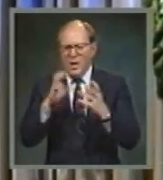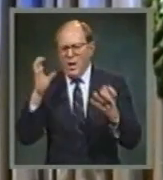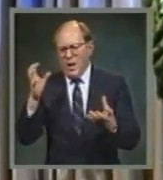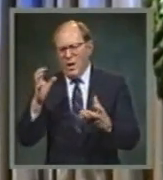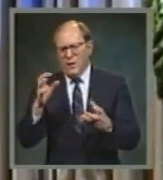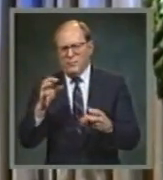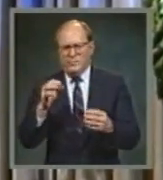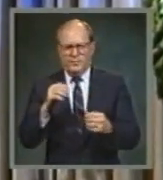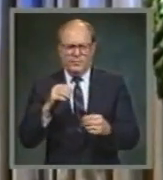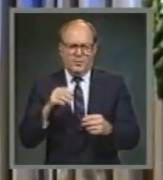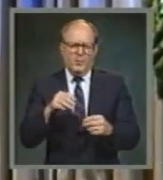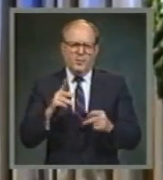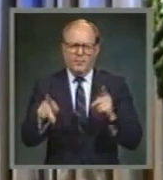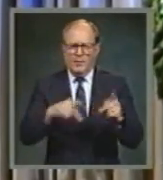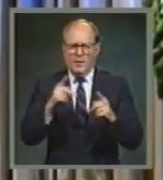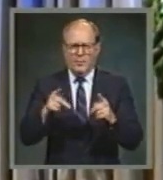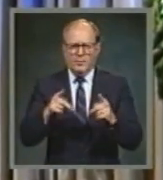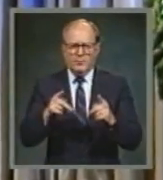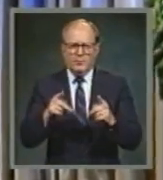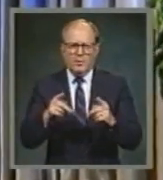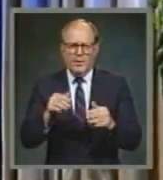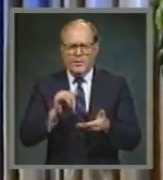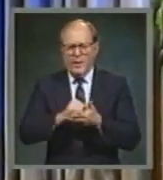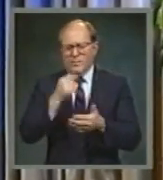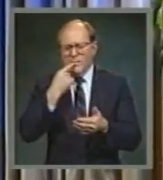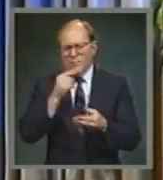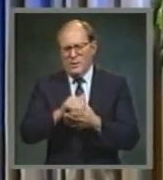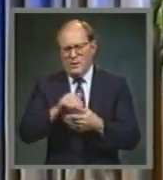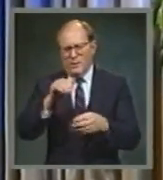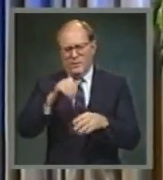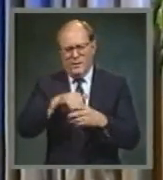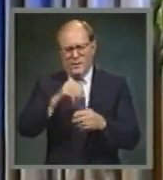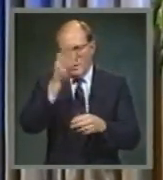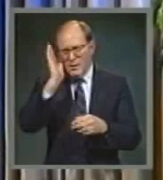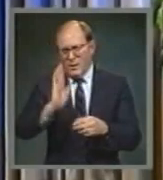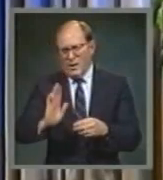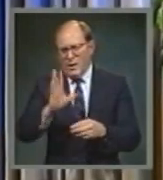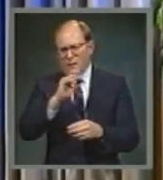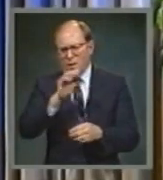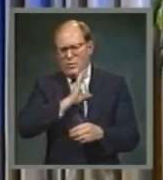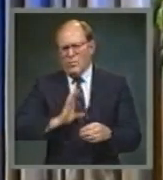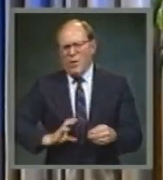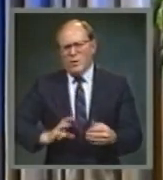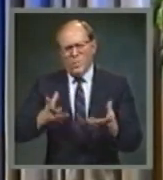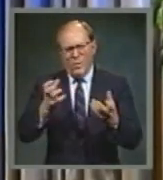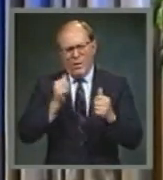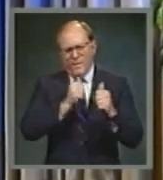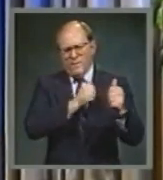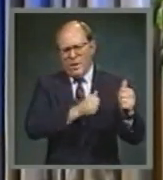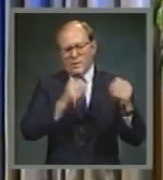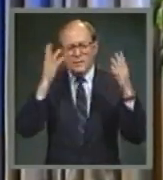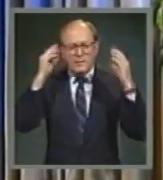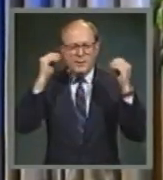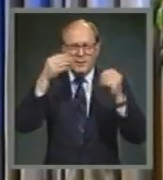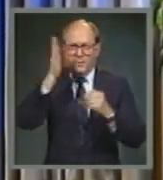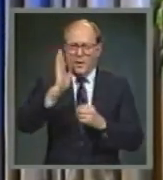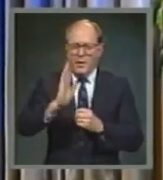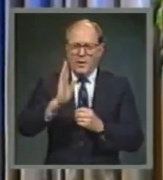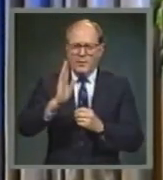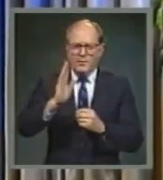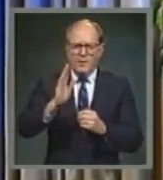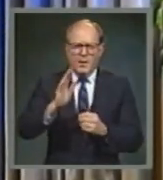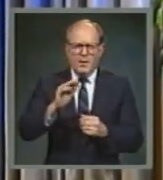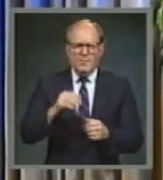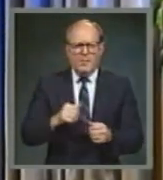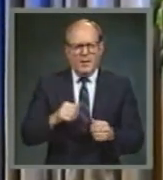condition confronting all of us who profess to believe in God and Christ and who want to follow the teachings of the Word of God. In my